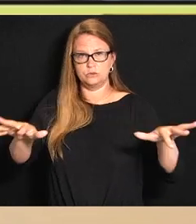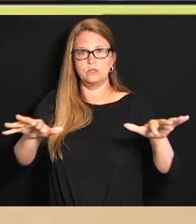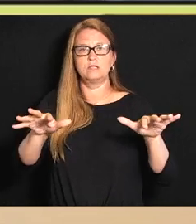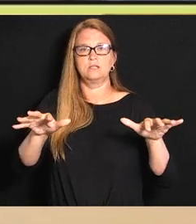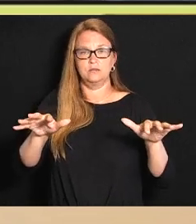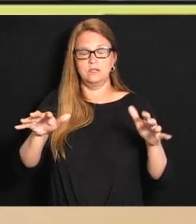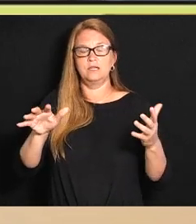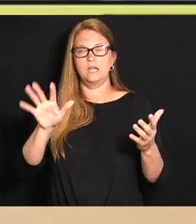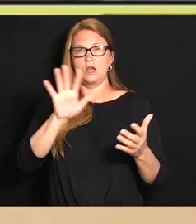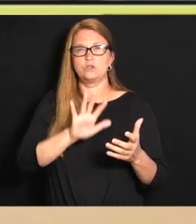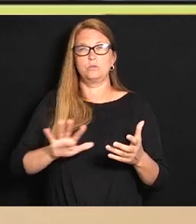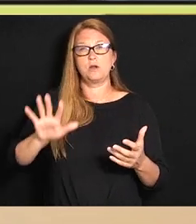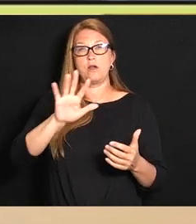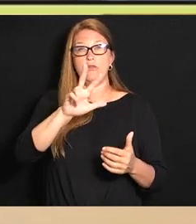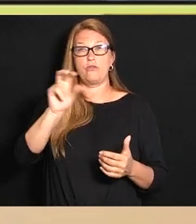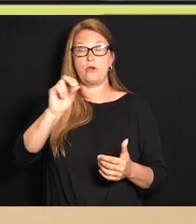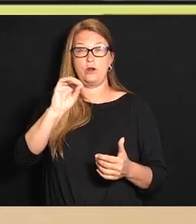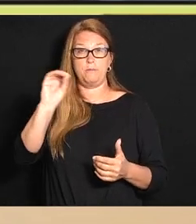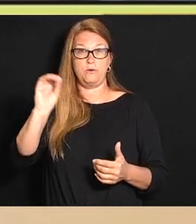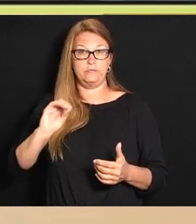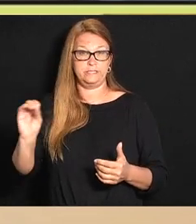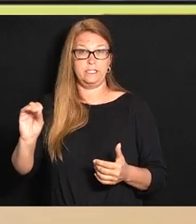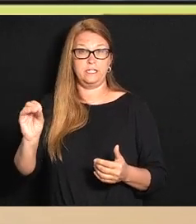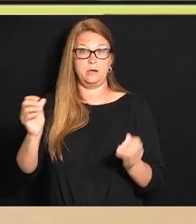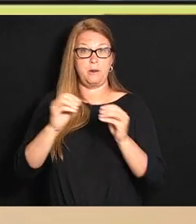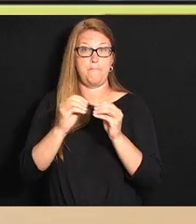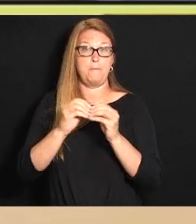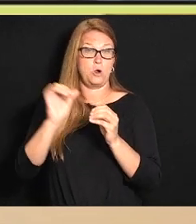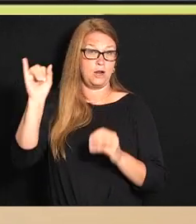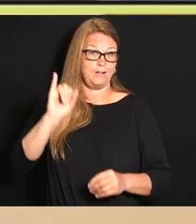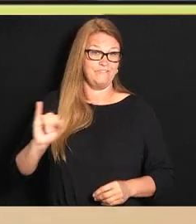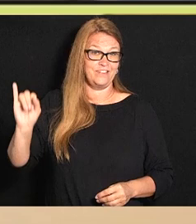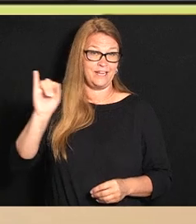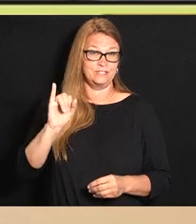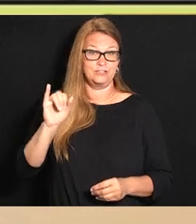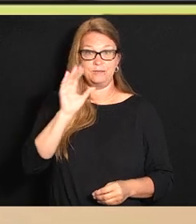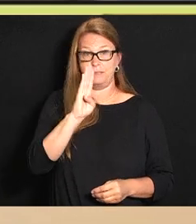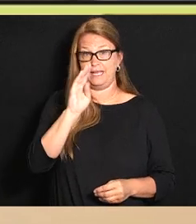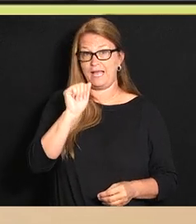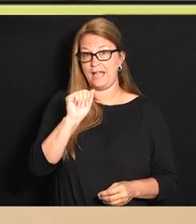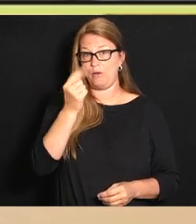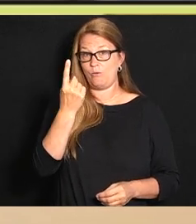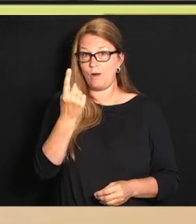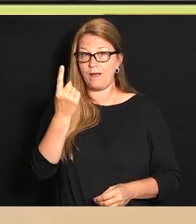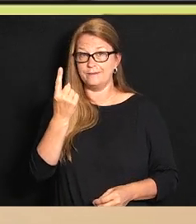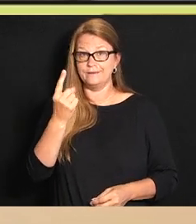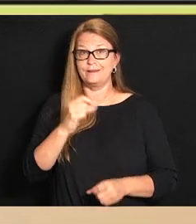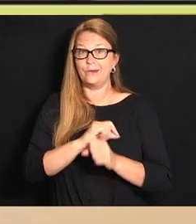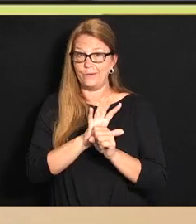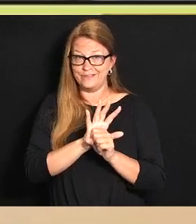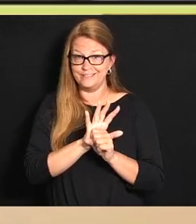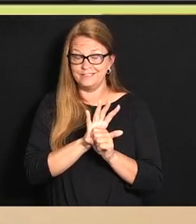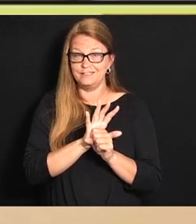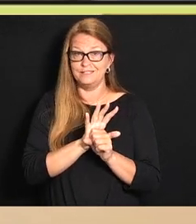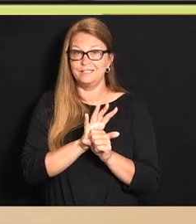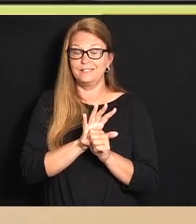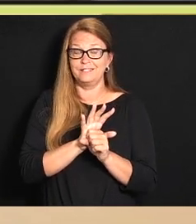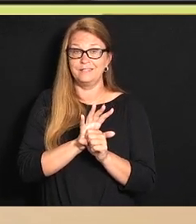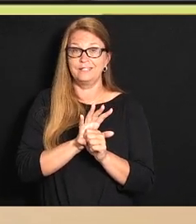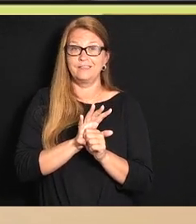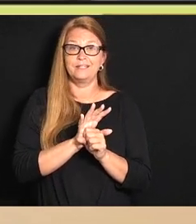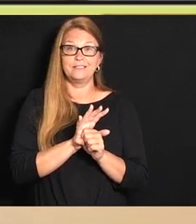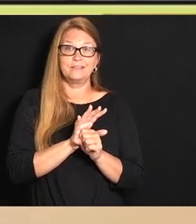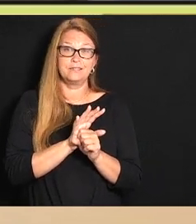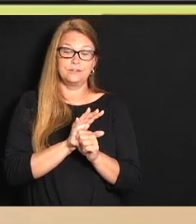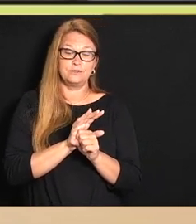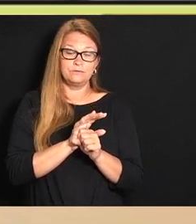30% more infectious than the BA1 variant is the dominant variant in